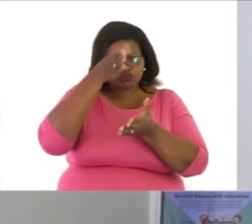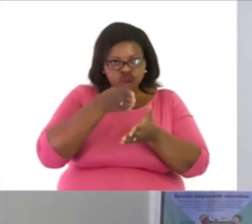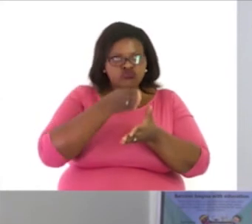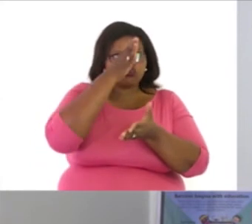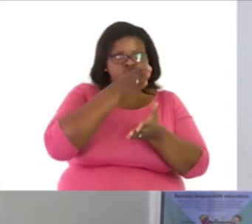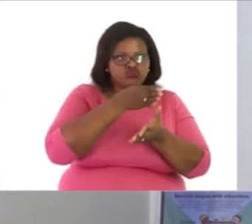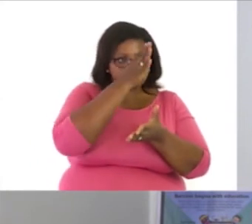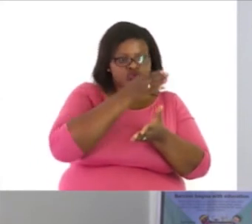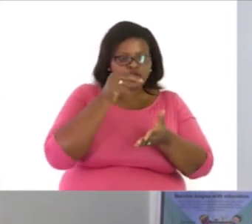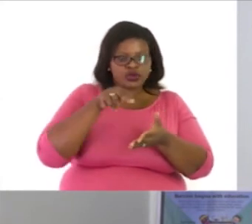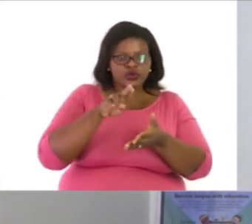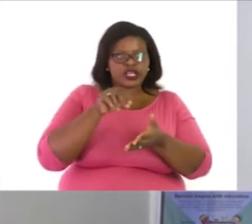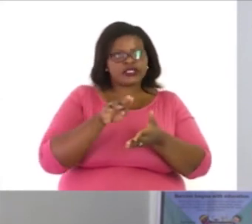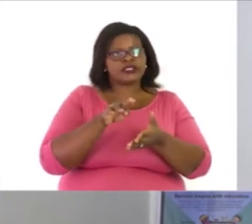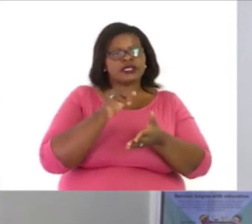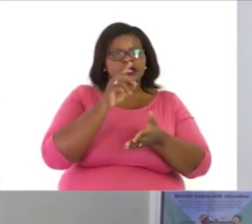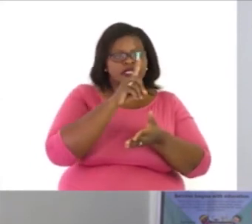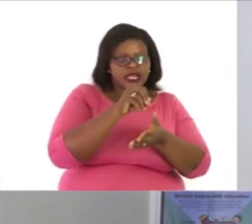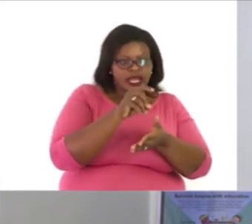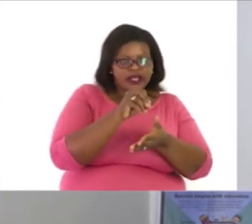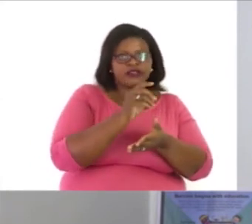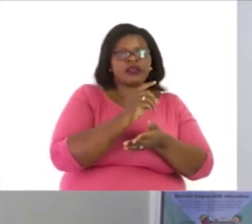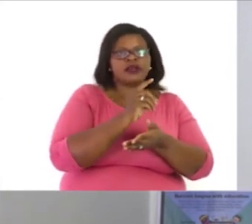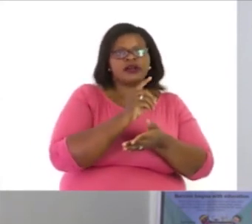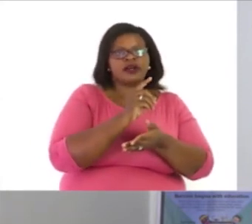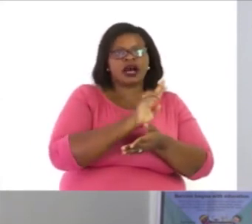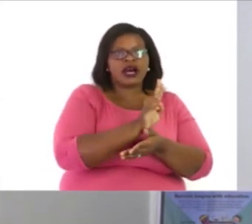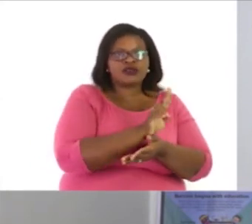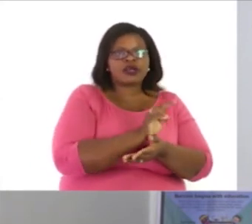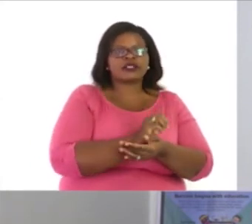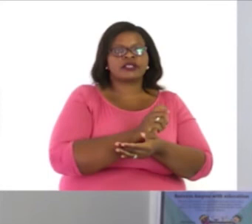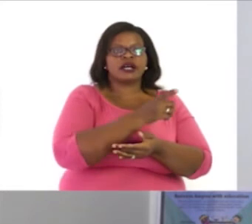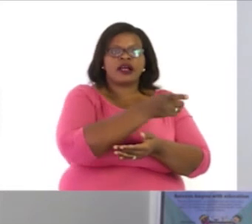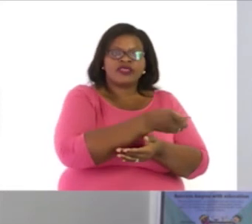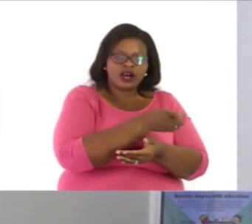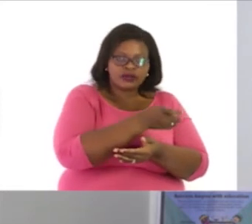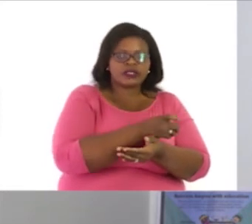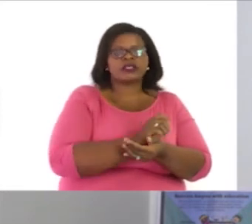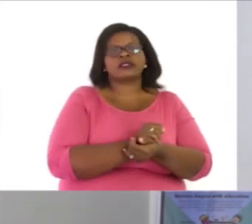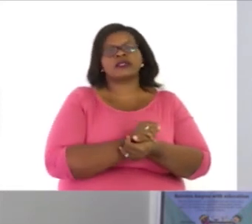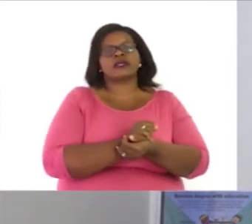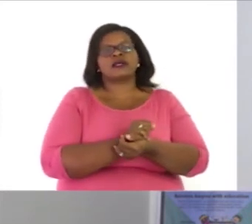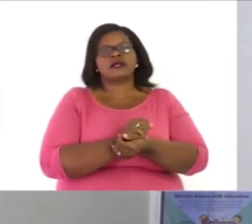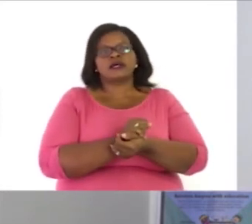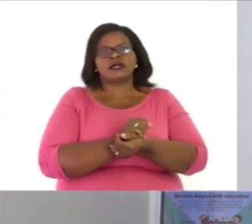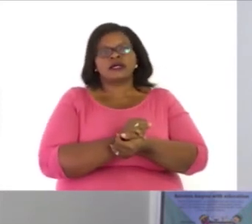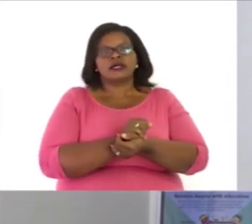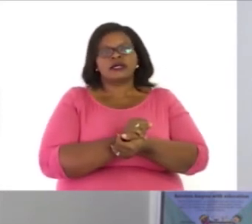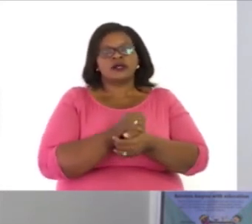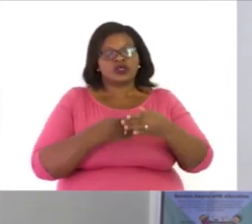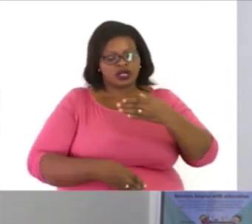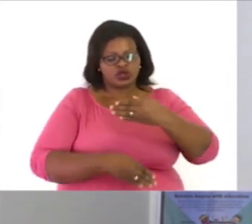Units under units, tens under tens, hundreds under hundreds, thousands under thousands, and then we